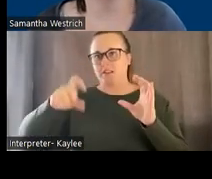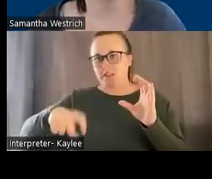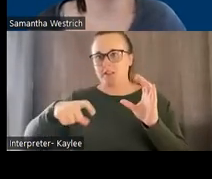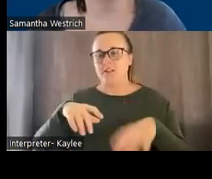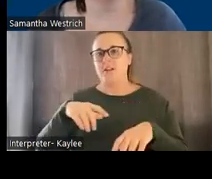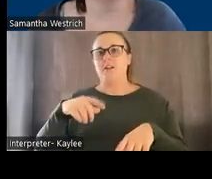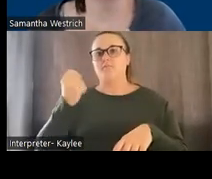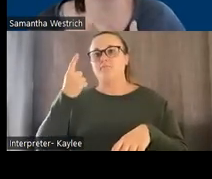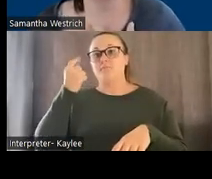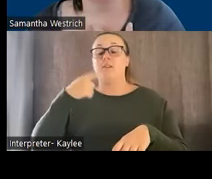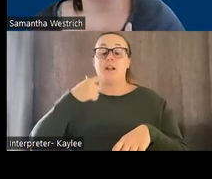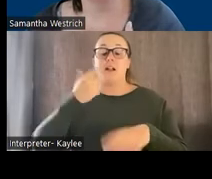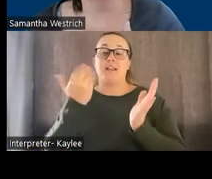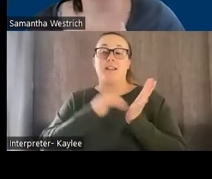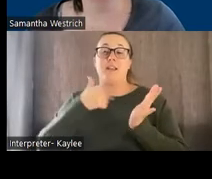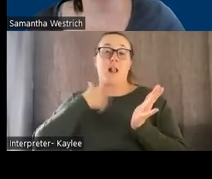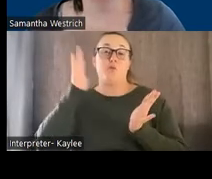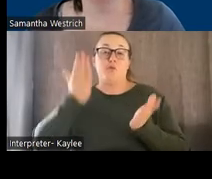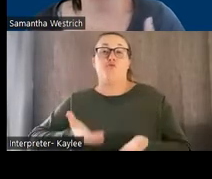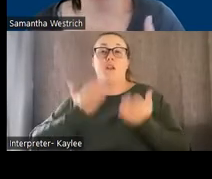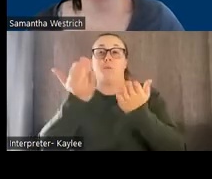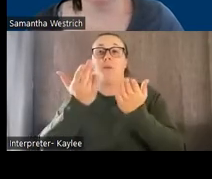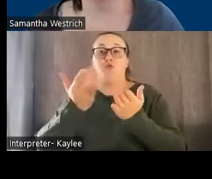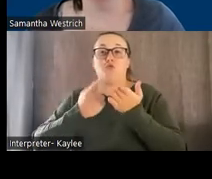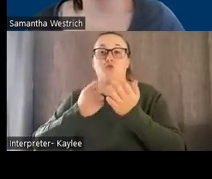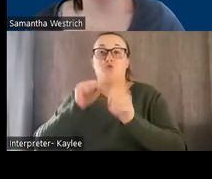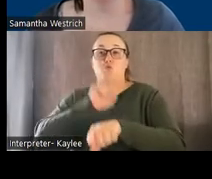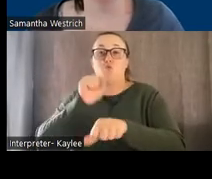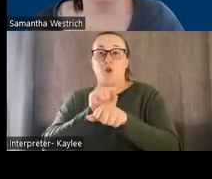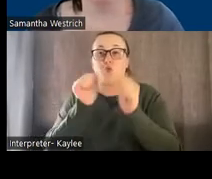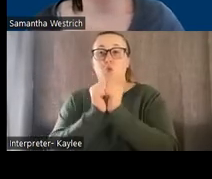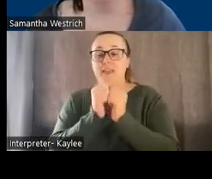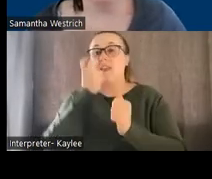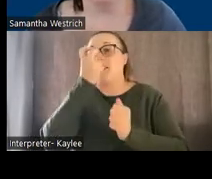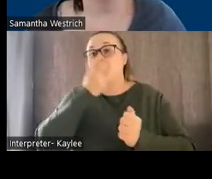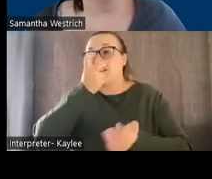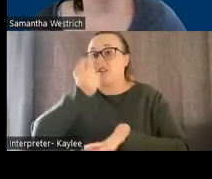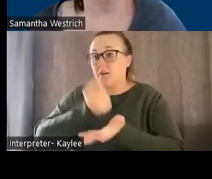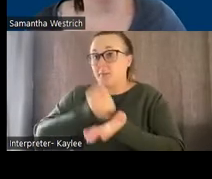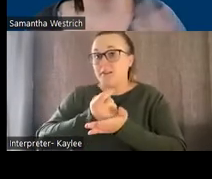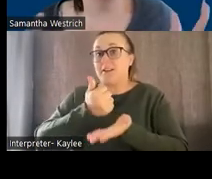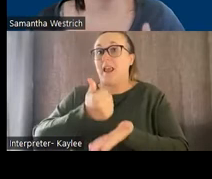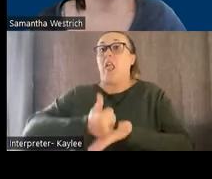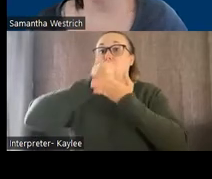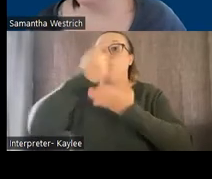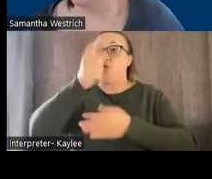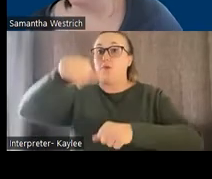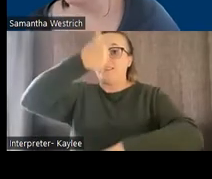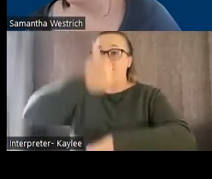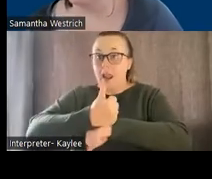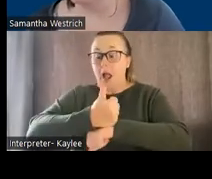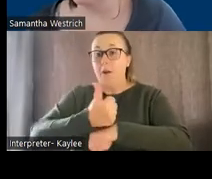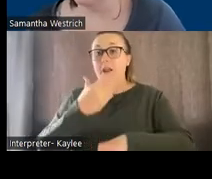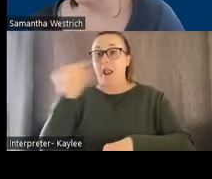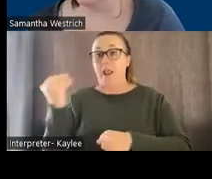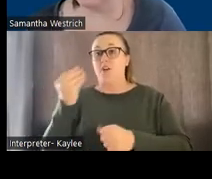with a speech therapist, just to assist you with the setup and to make sure that your meet your feature matching all the